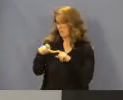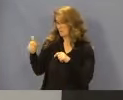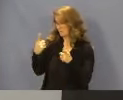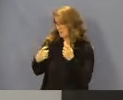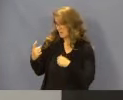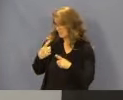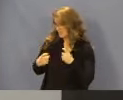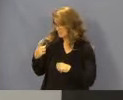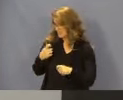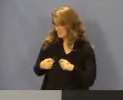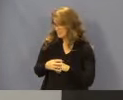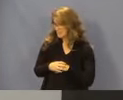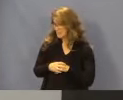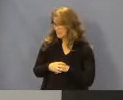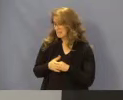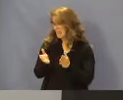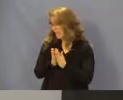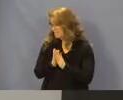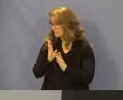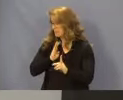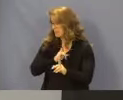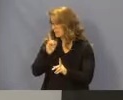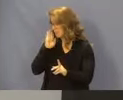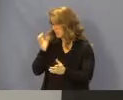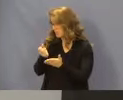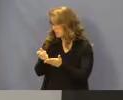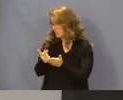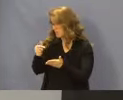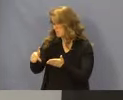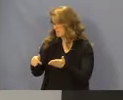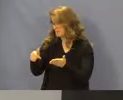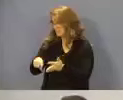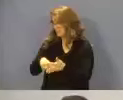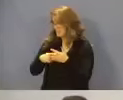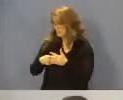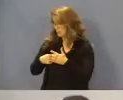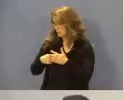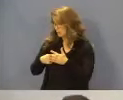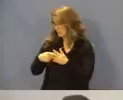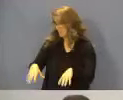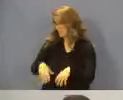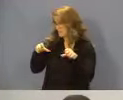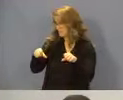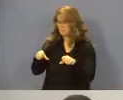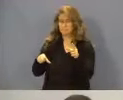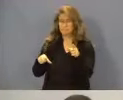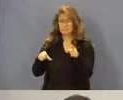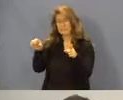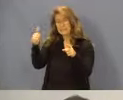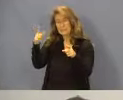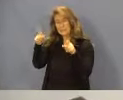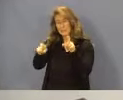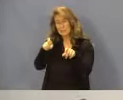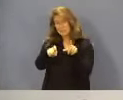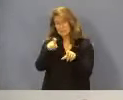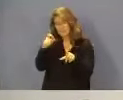any questions from the board and ask the board to approve the proposal for initial adoption. Any questions or comments